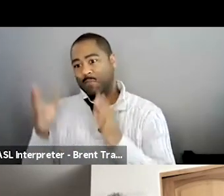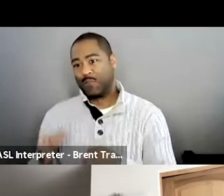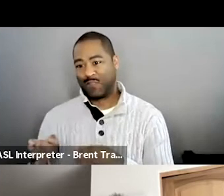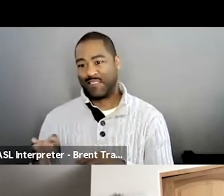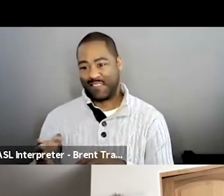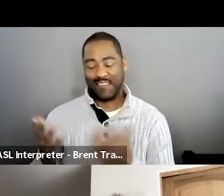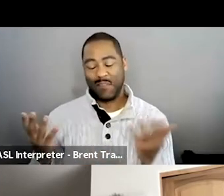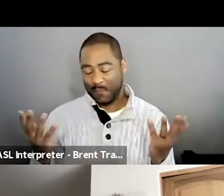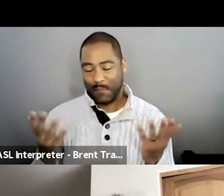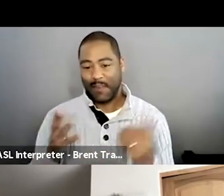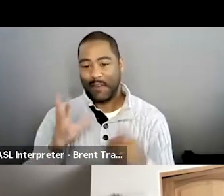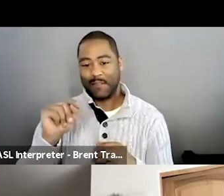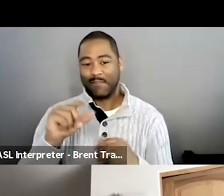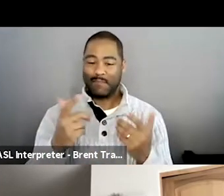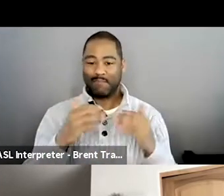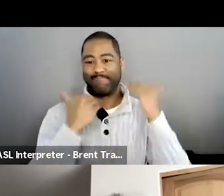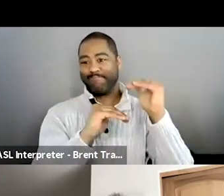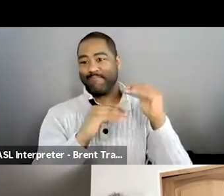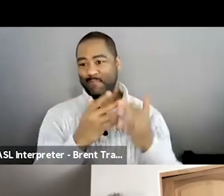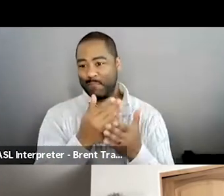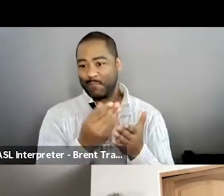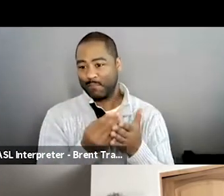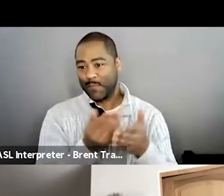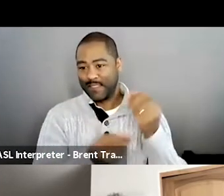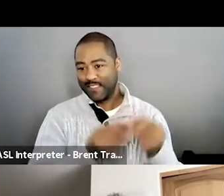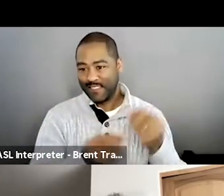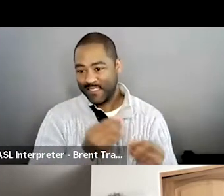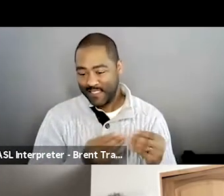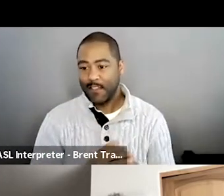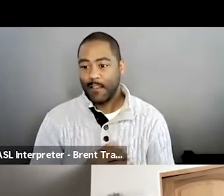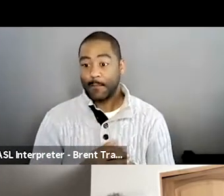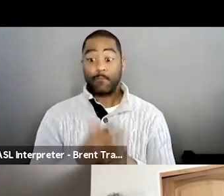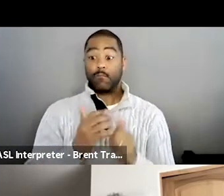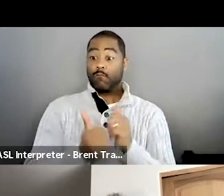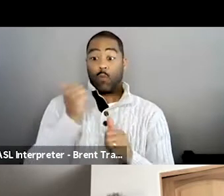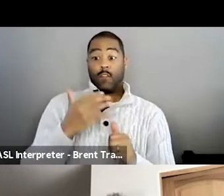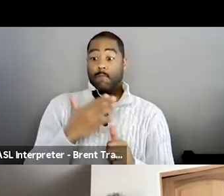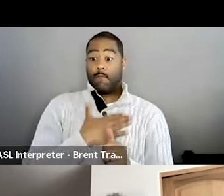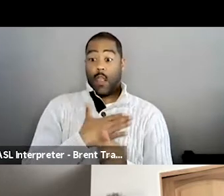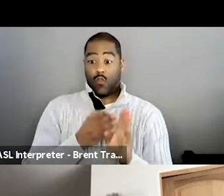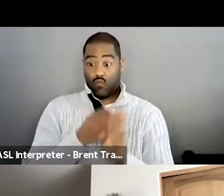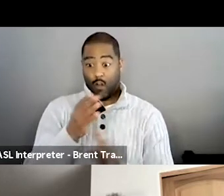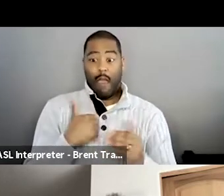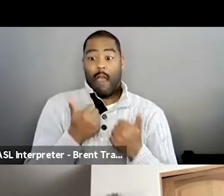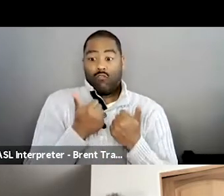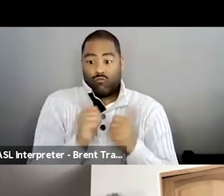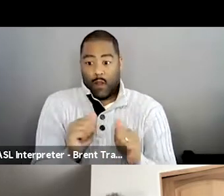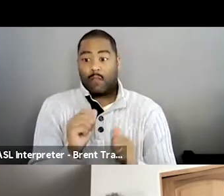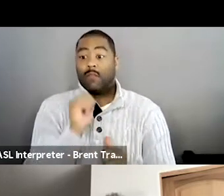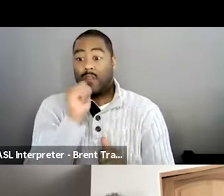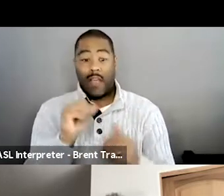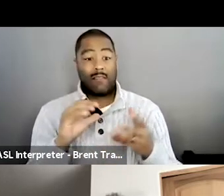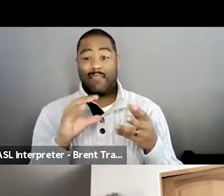You know, for, for me, I spend most of my career not trying to say that I'm a producer or a director that has